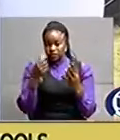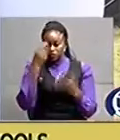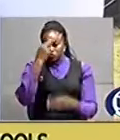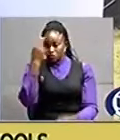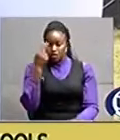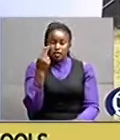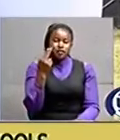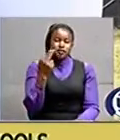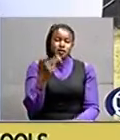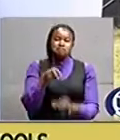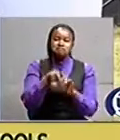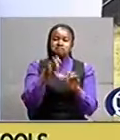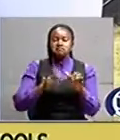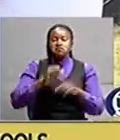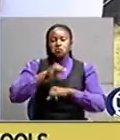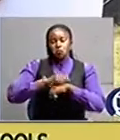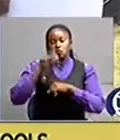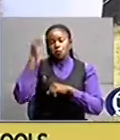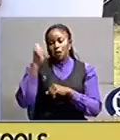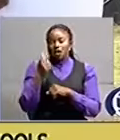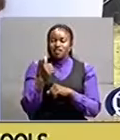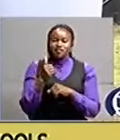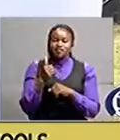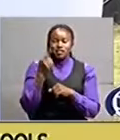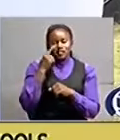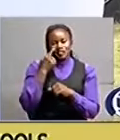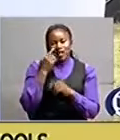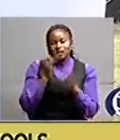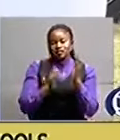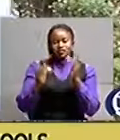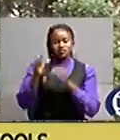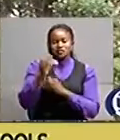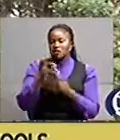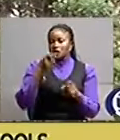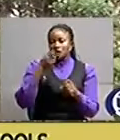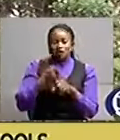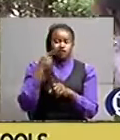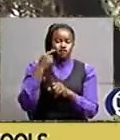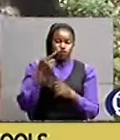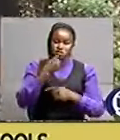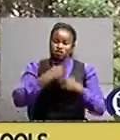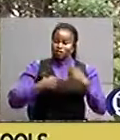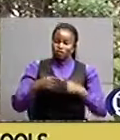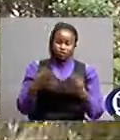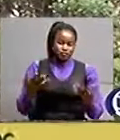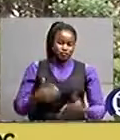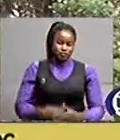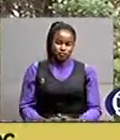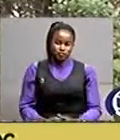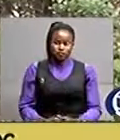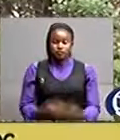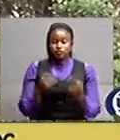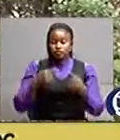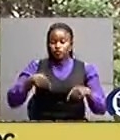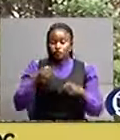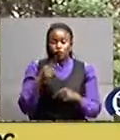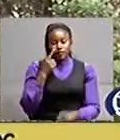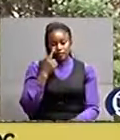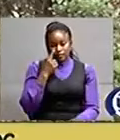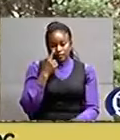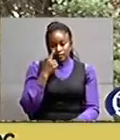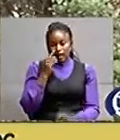school due to inadequate facilities to cater for the disabled. We've also found out that accessibility is also